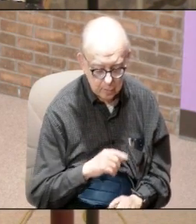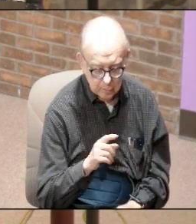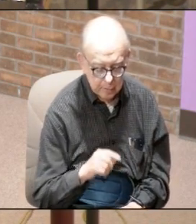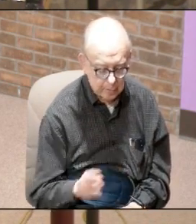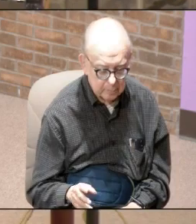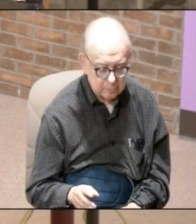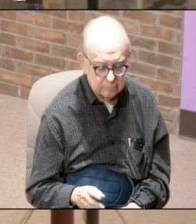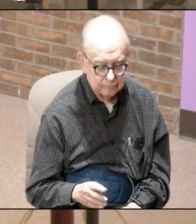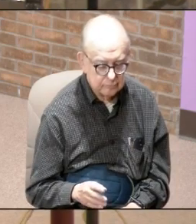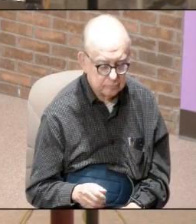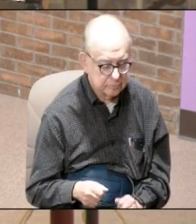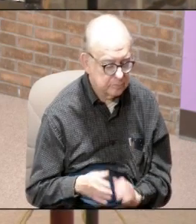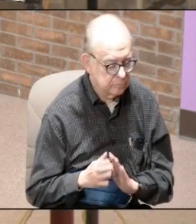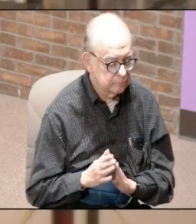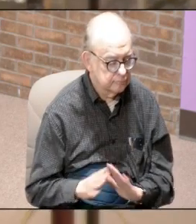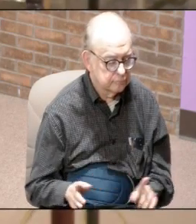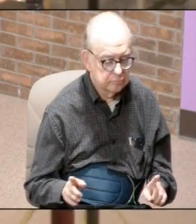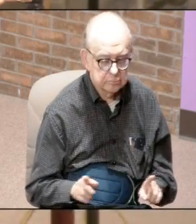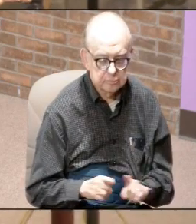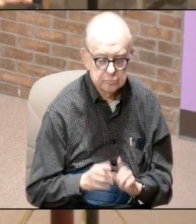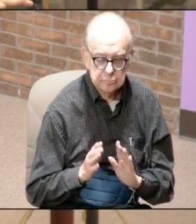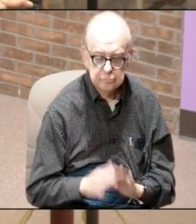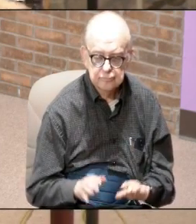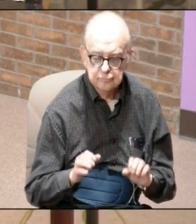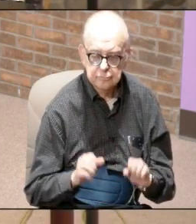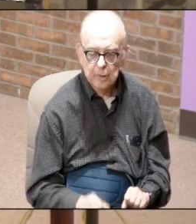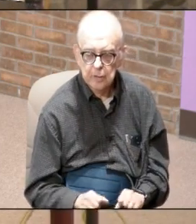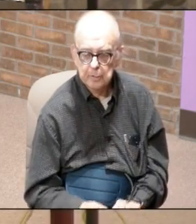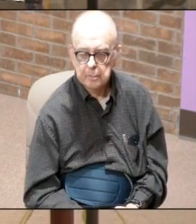it is as calm as calm could be